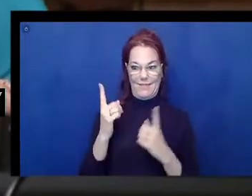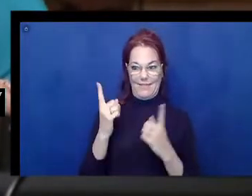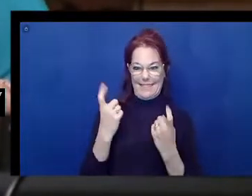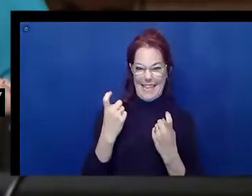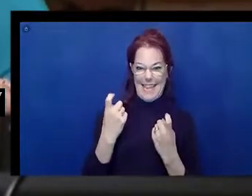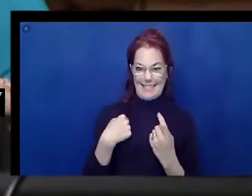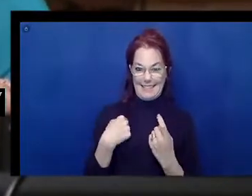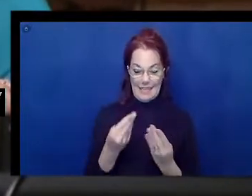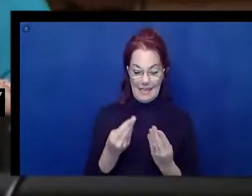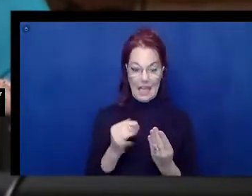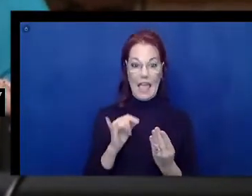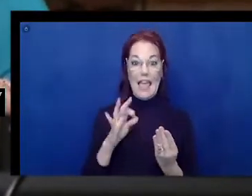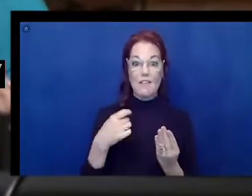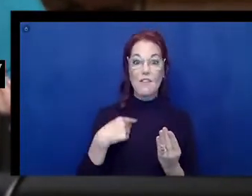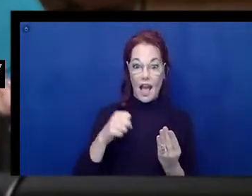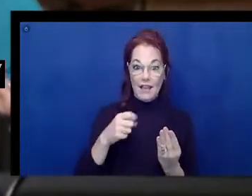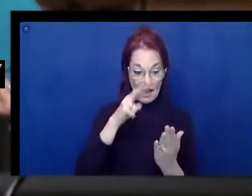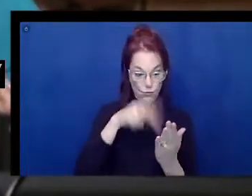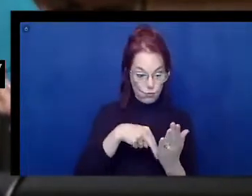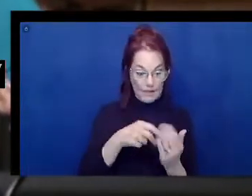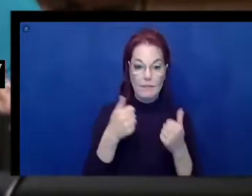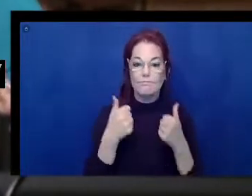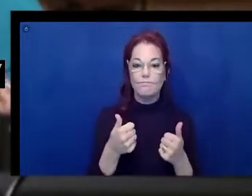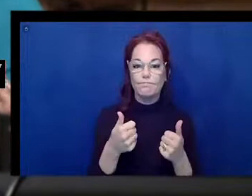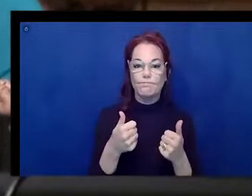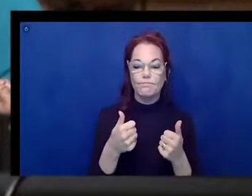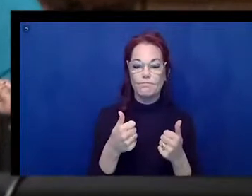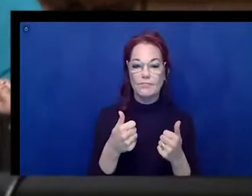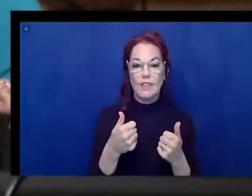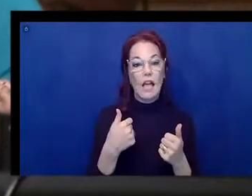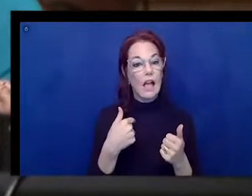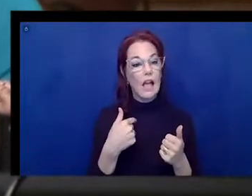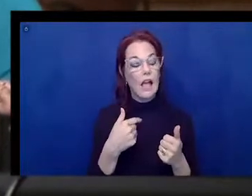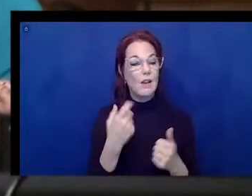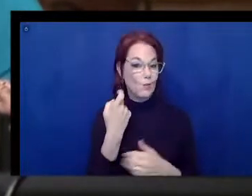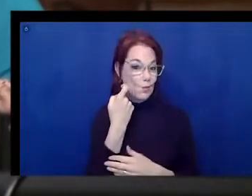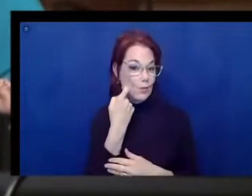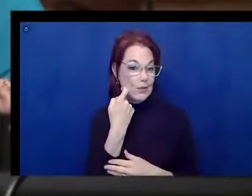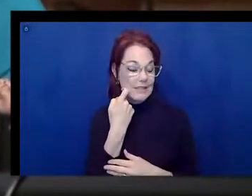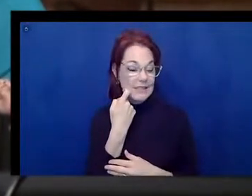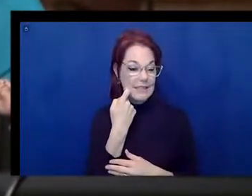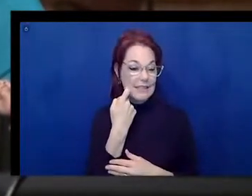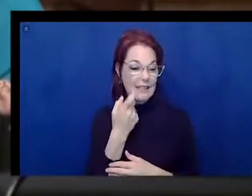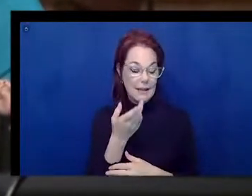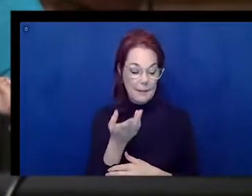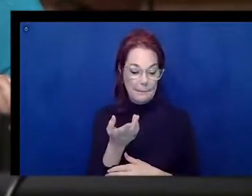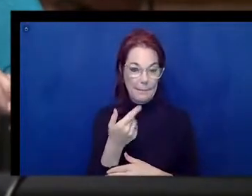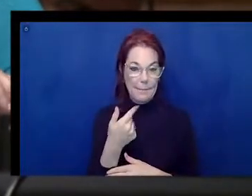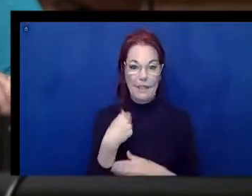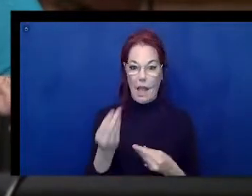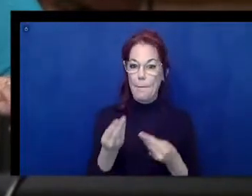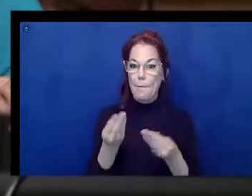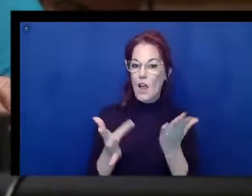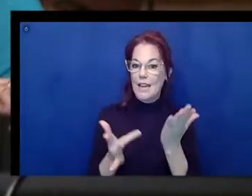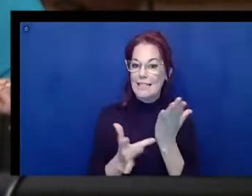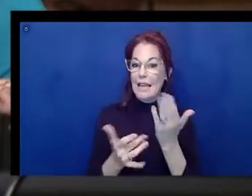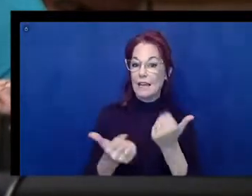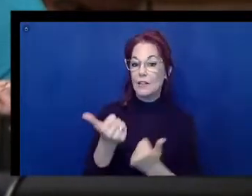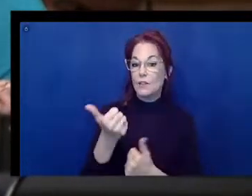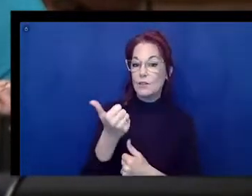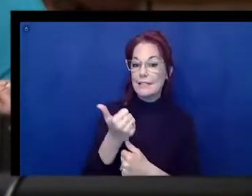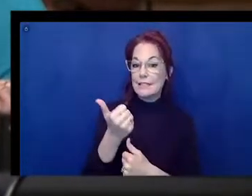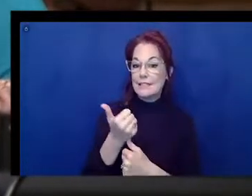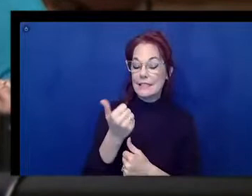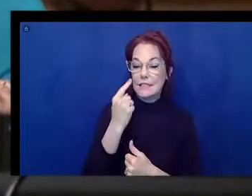times I will be asked by other organizations. In fact, I recently provide technical assistance for